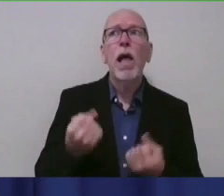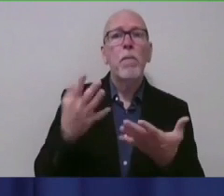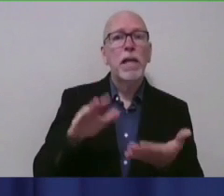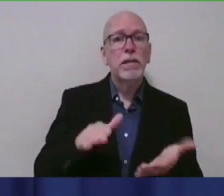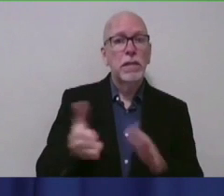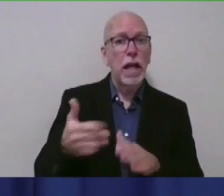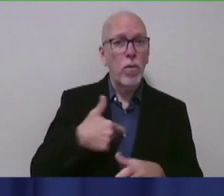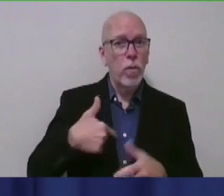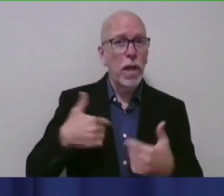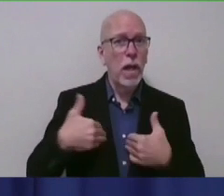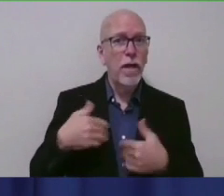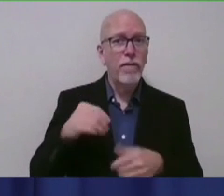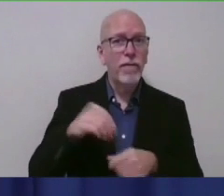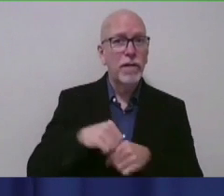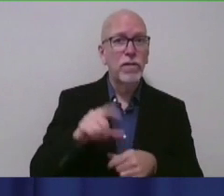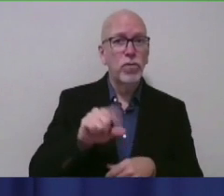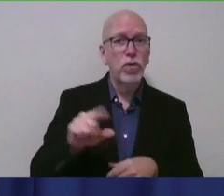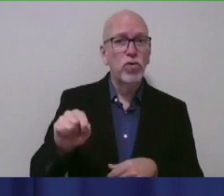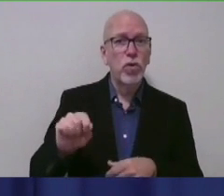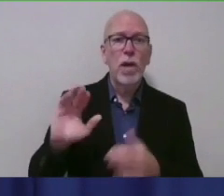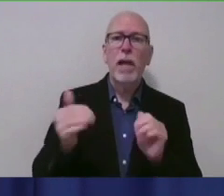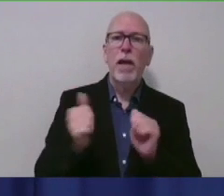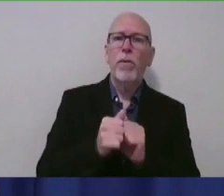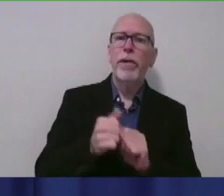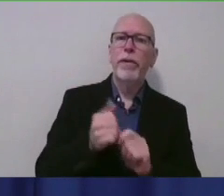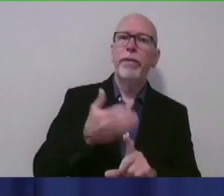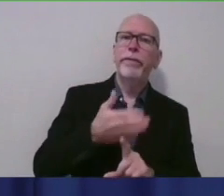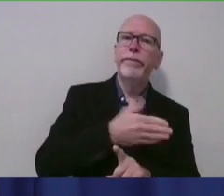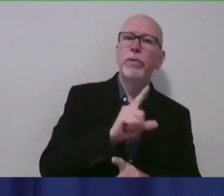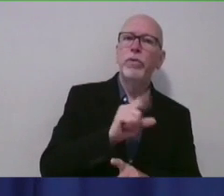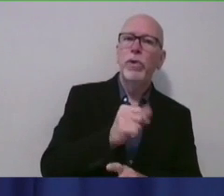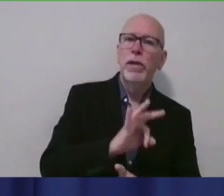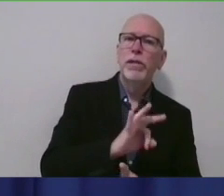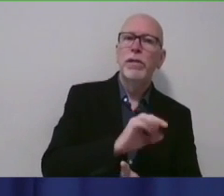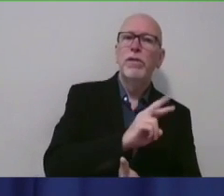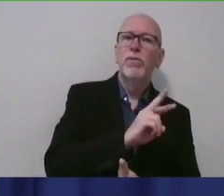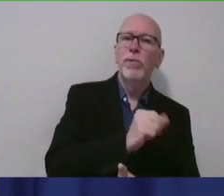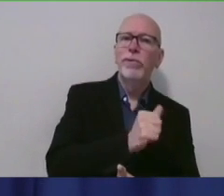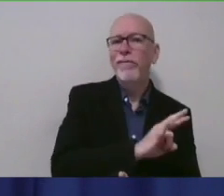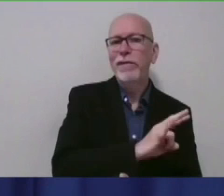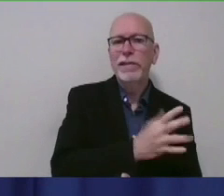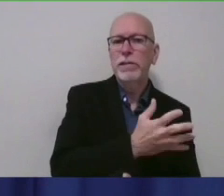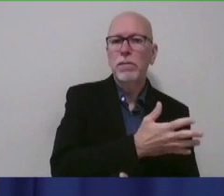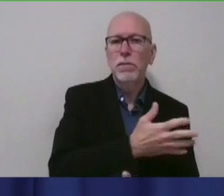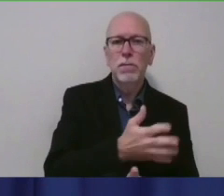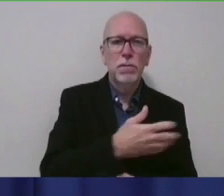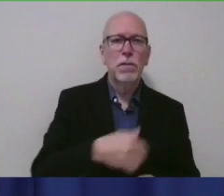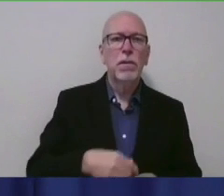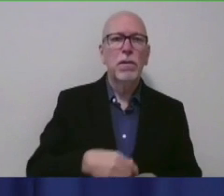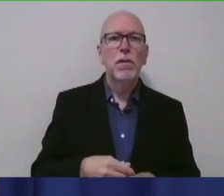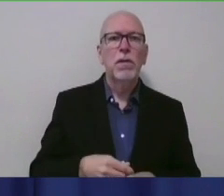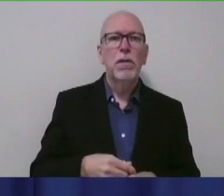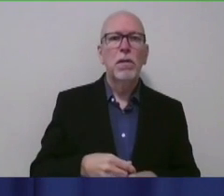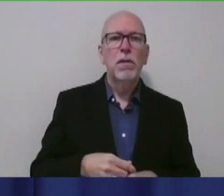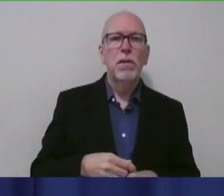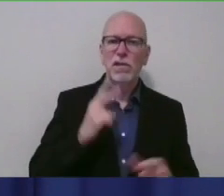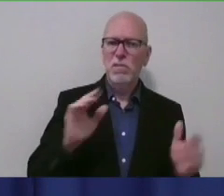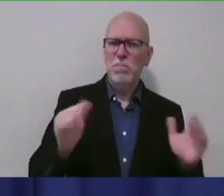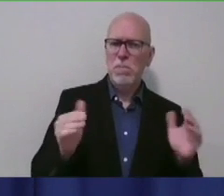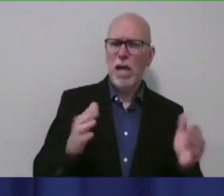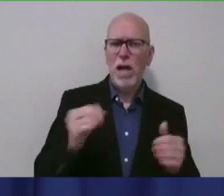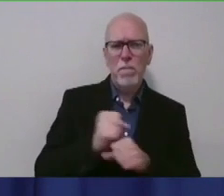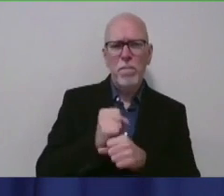have in 2020 as opposed to 2019 or 2017. And then making sure that you